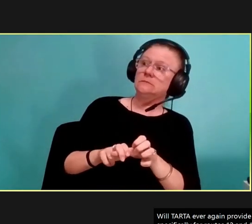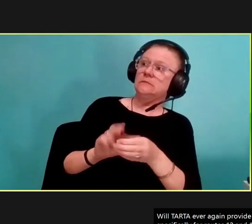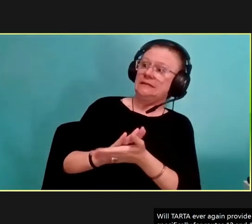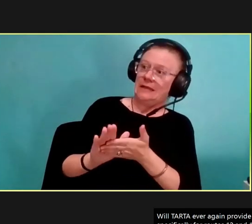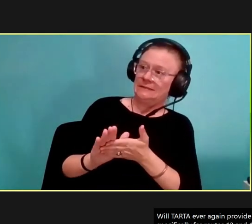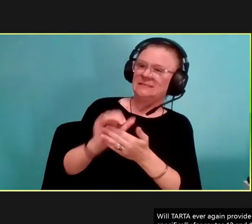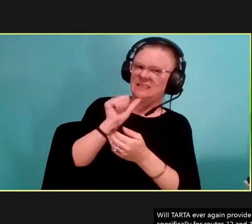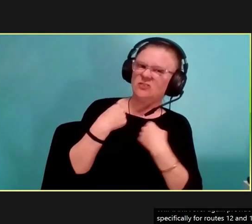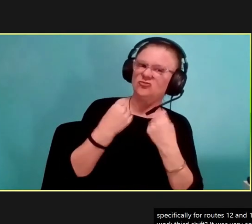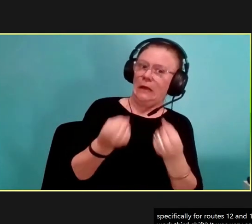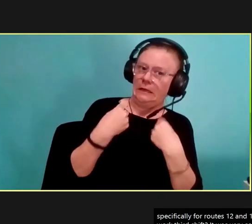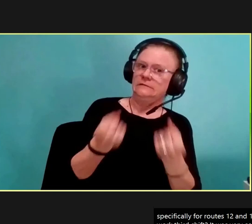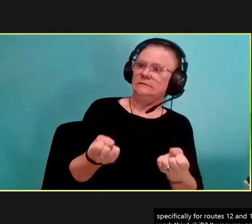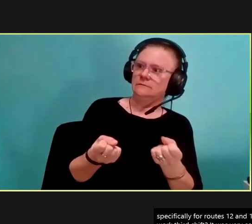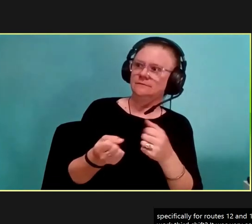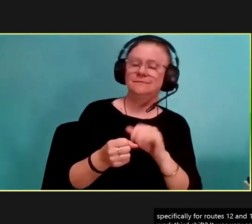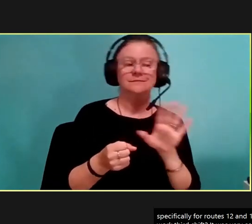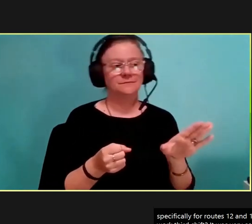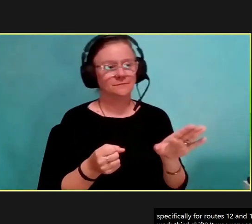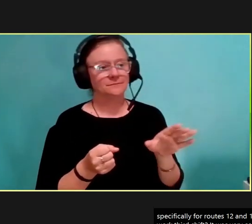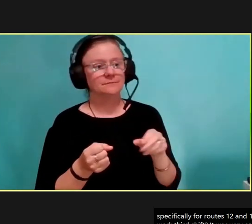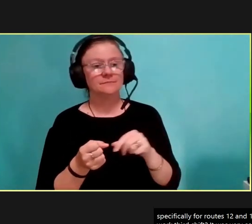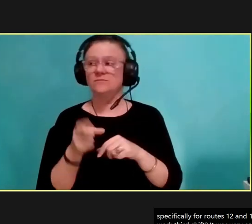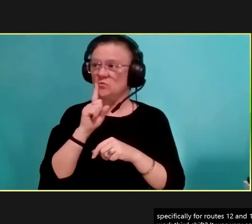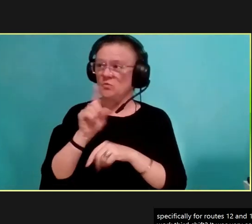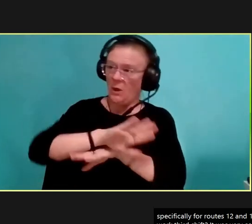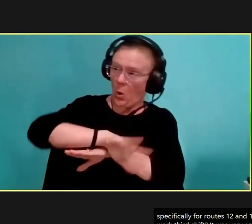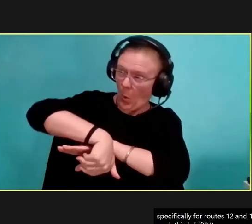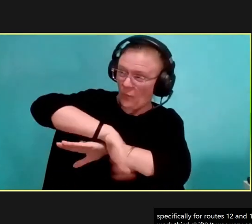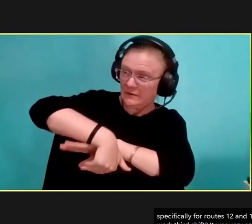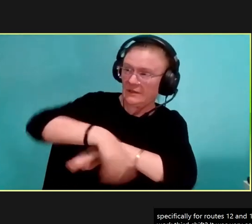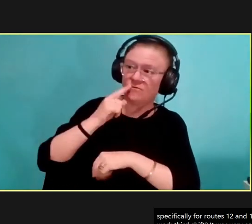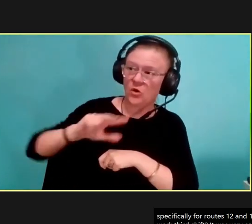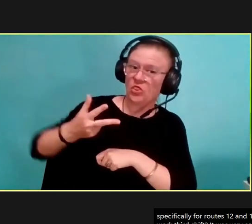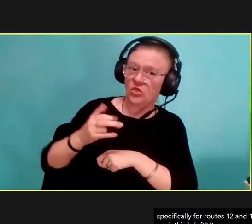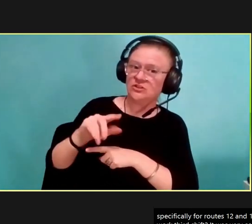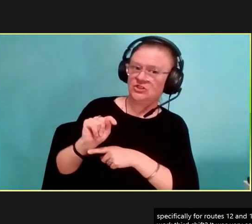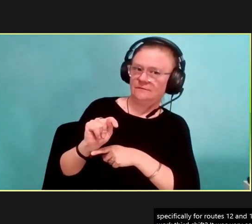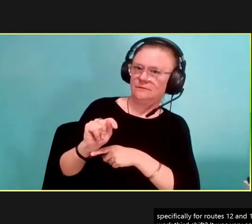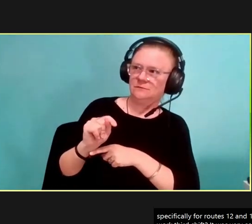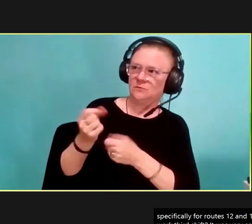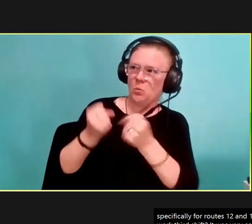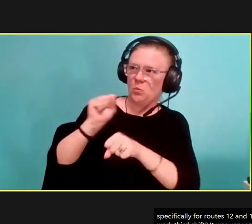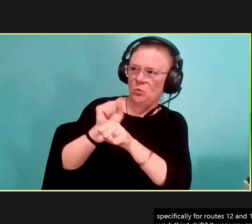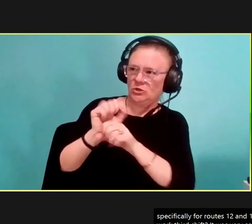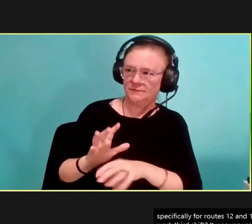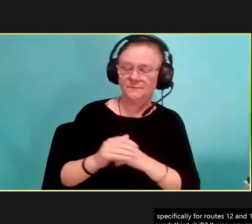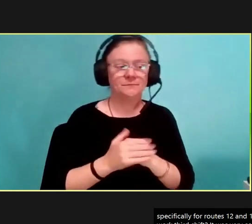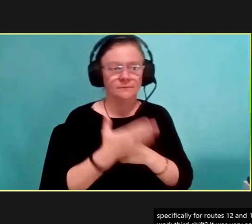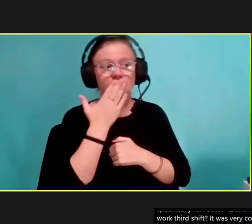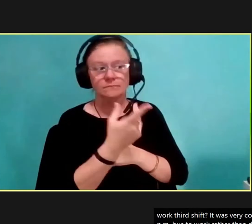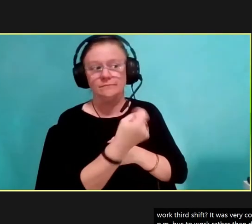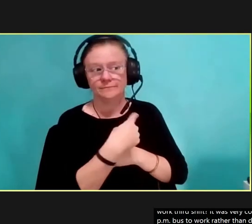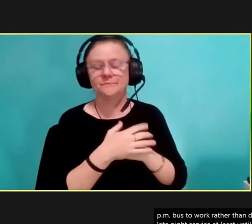night. So, will late night service at least until 9pm ever return for the needs of third shift workers and others? This is